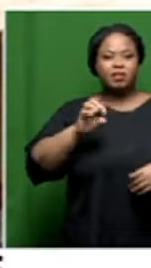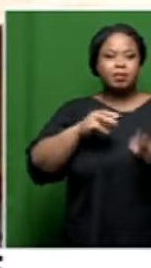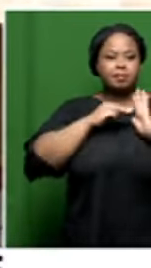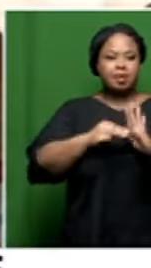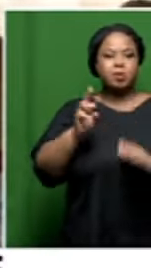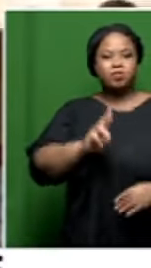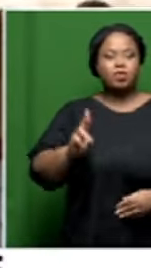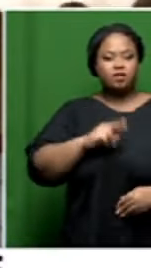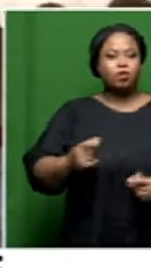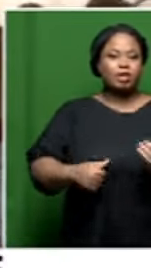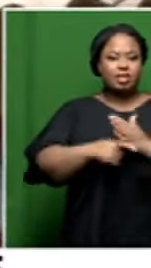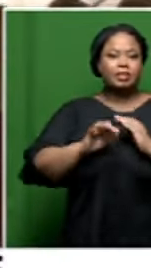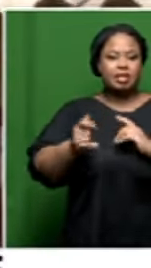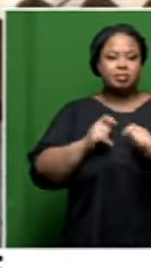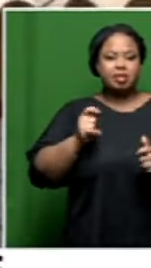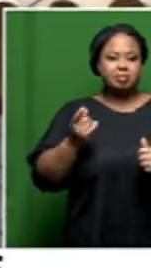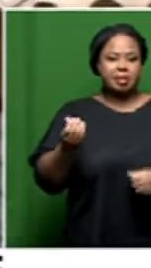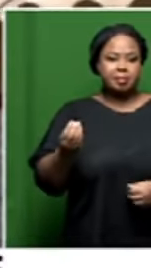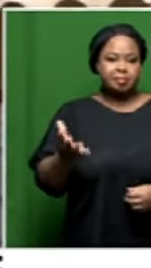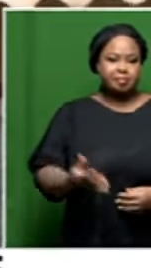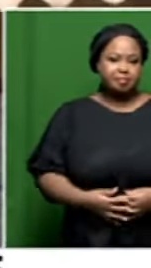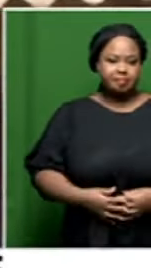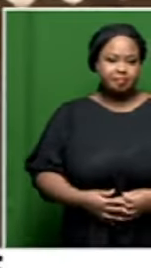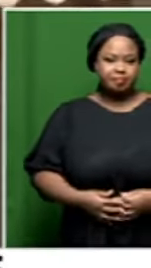million rand of the tax payers money.